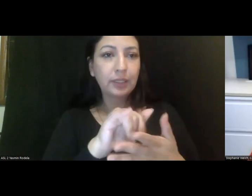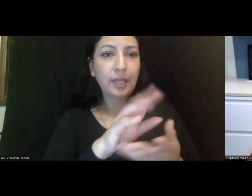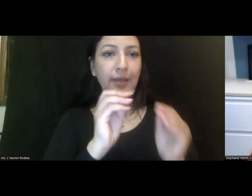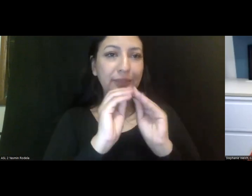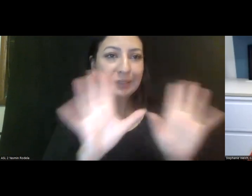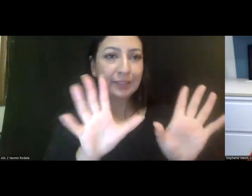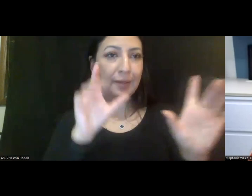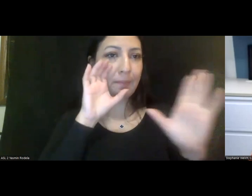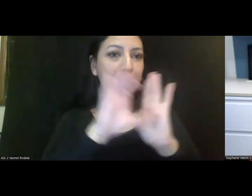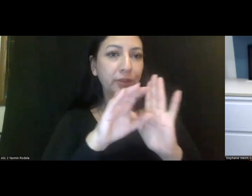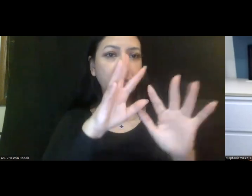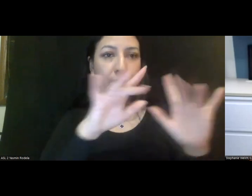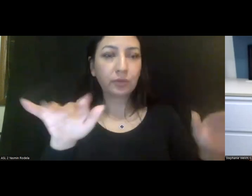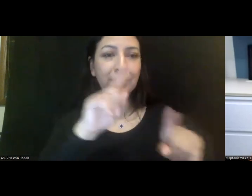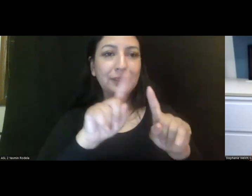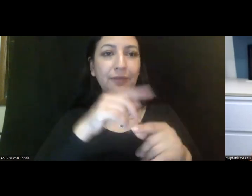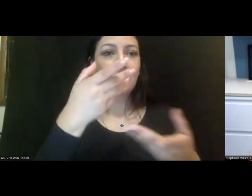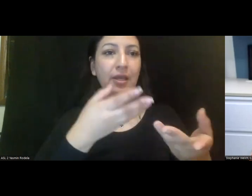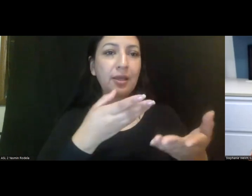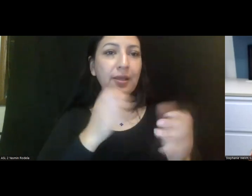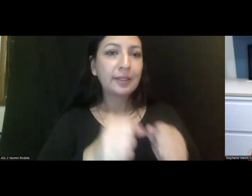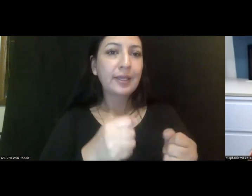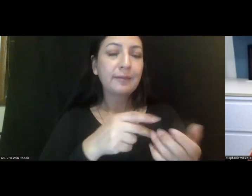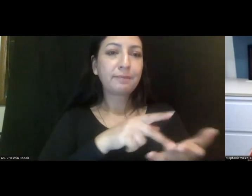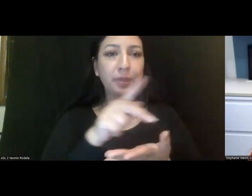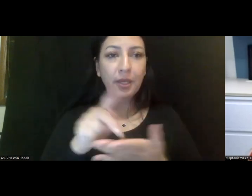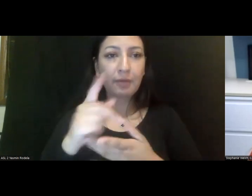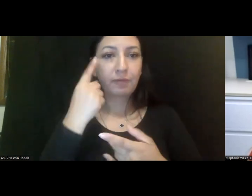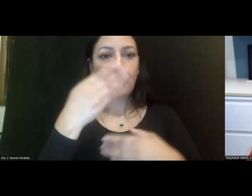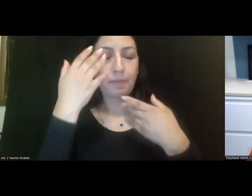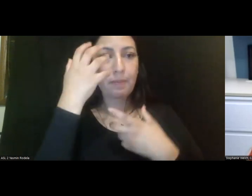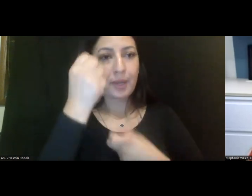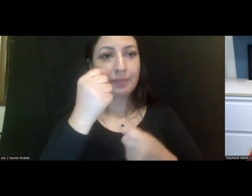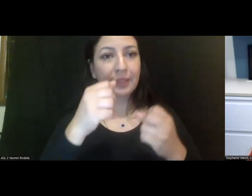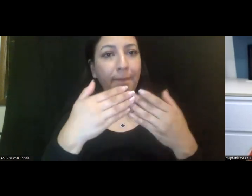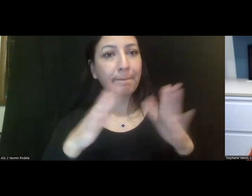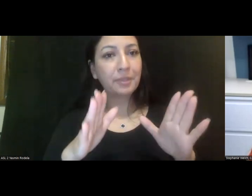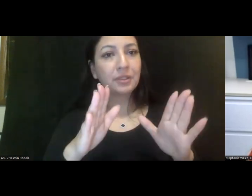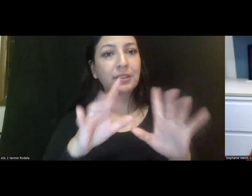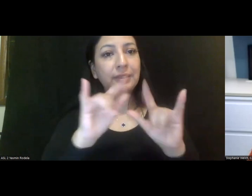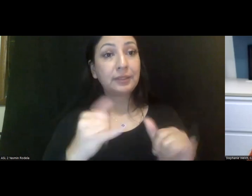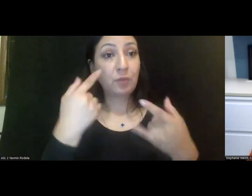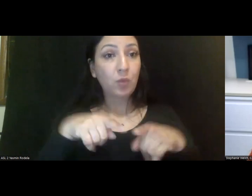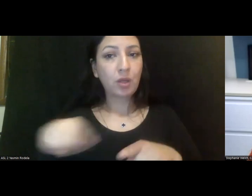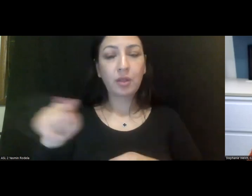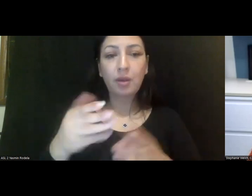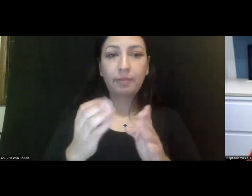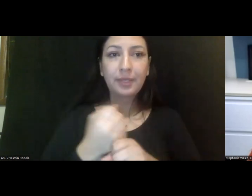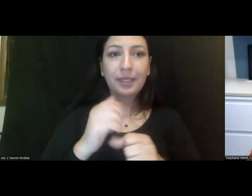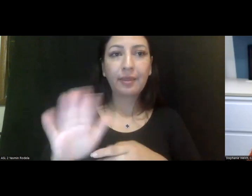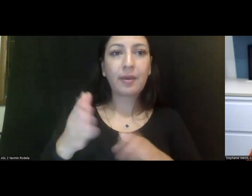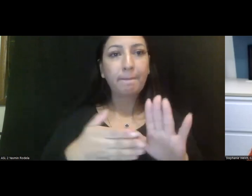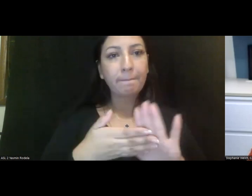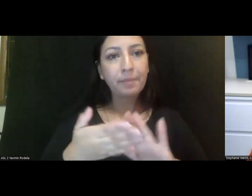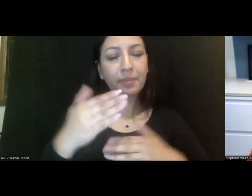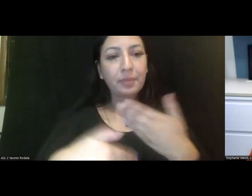of the various different funding sources that go into the public mental health system, um, while they're making their planning decisions around